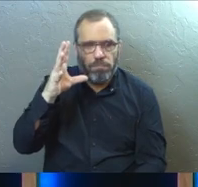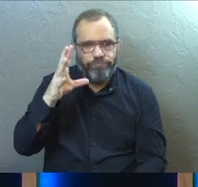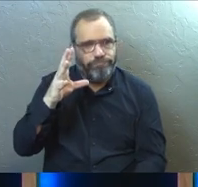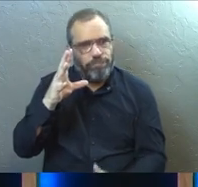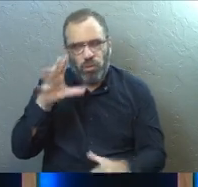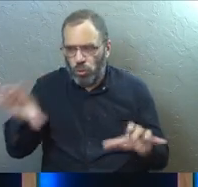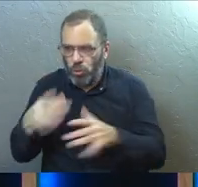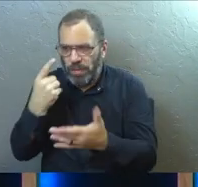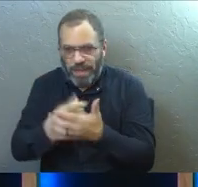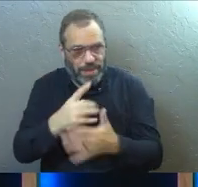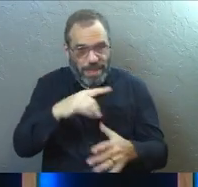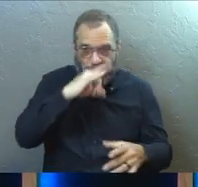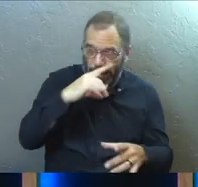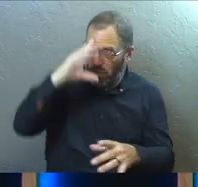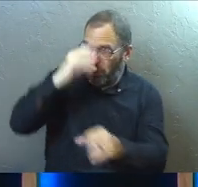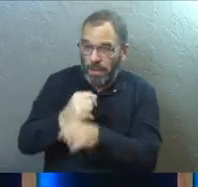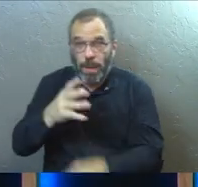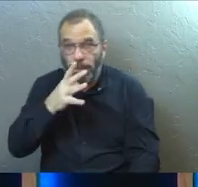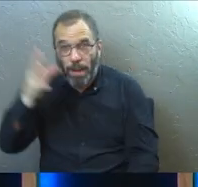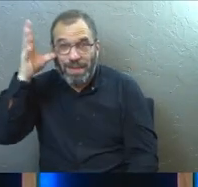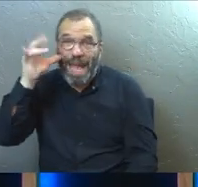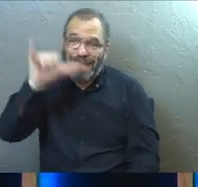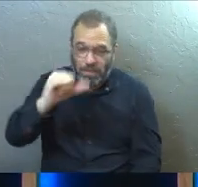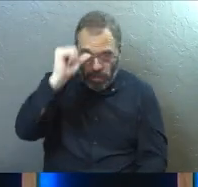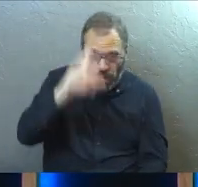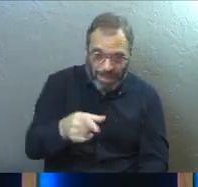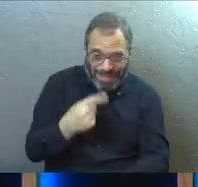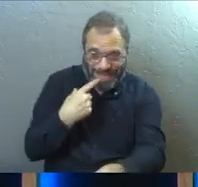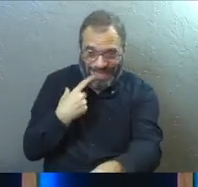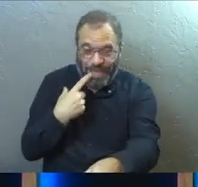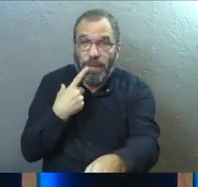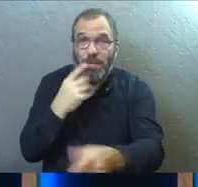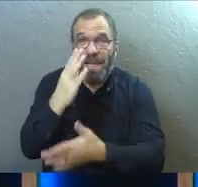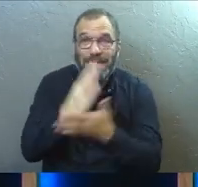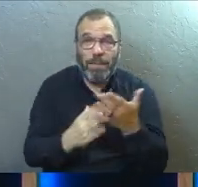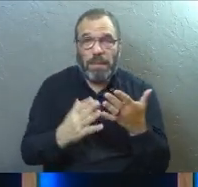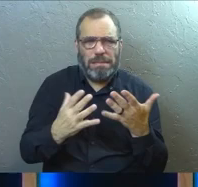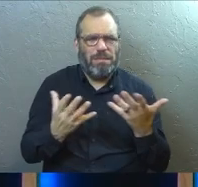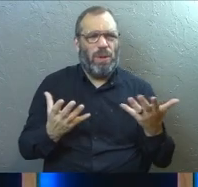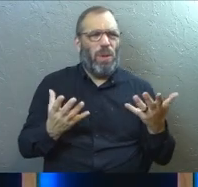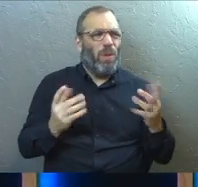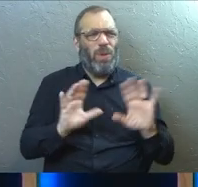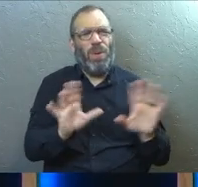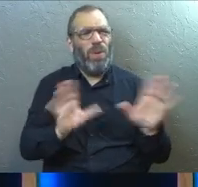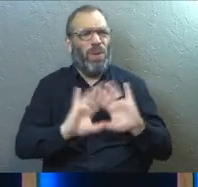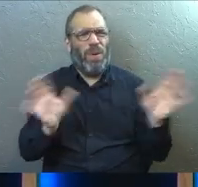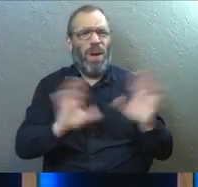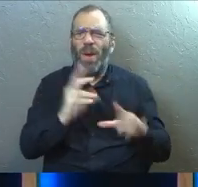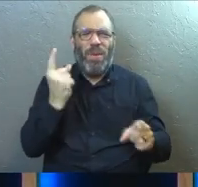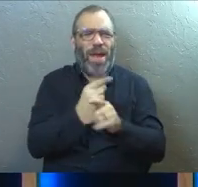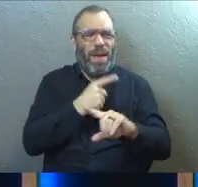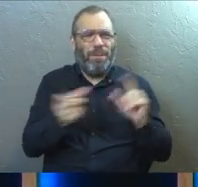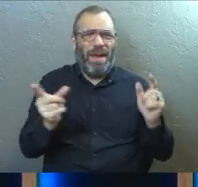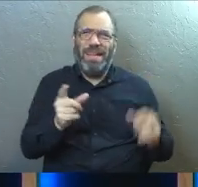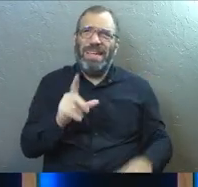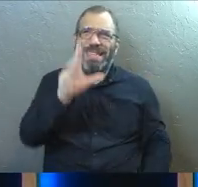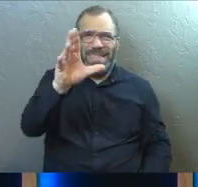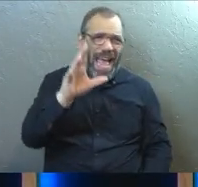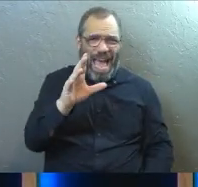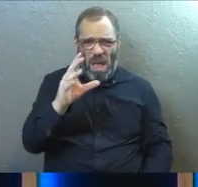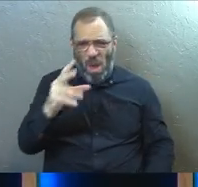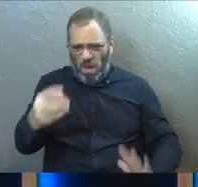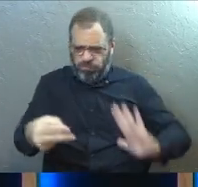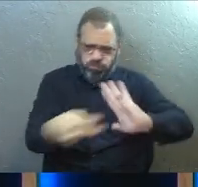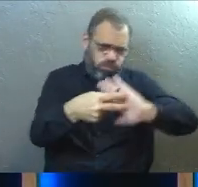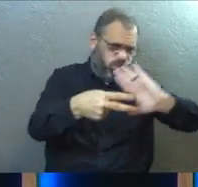will trust them. So that's part of what God is saying. And some of you might still be struggling with it. And you're like, yeah, yeah, yeah. But is that his big